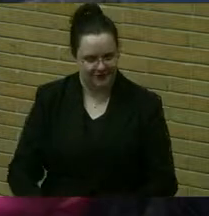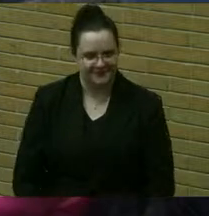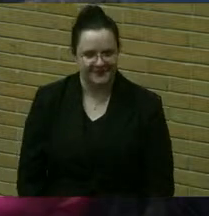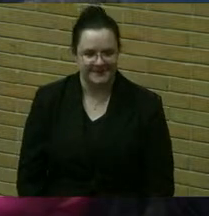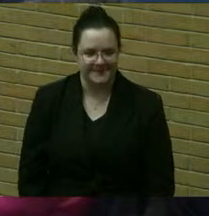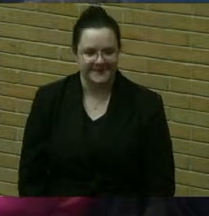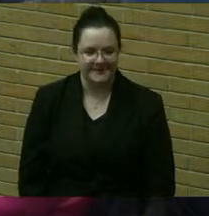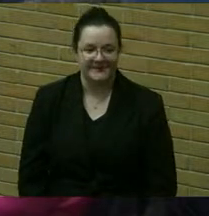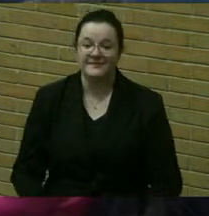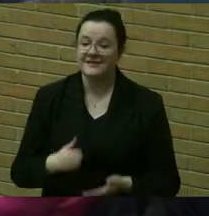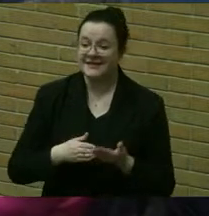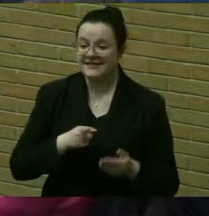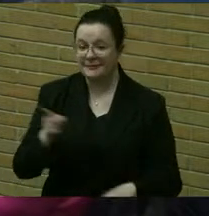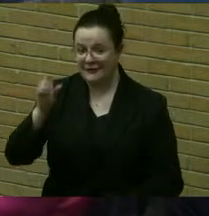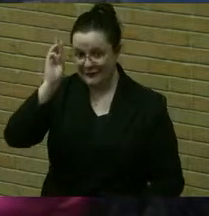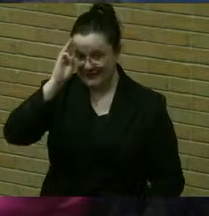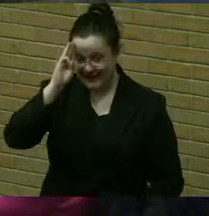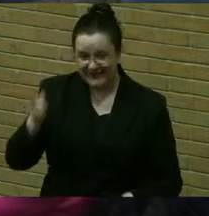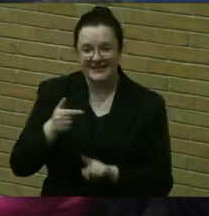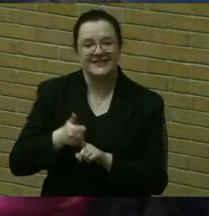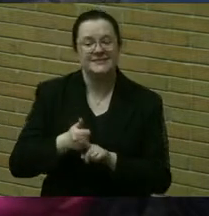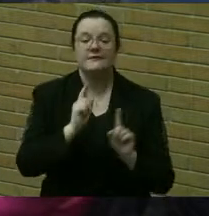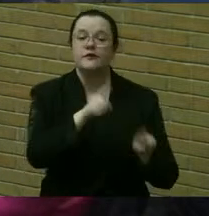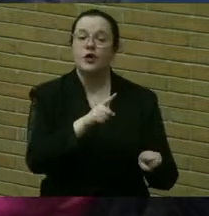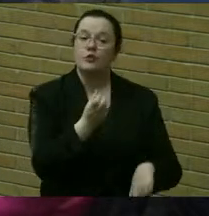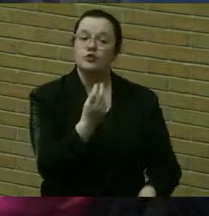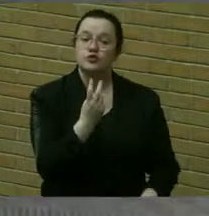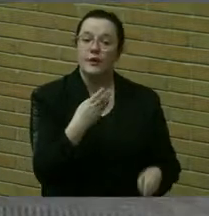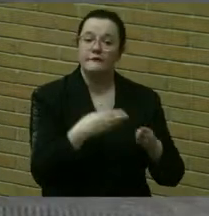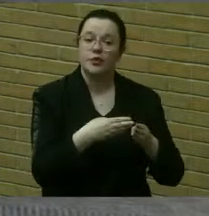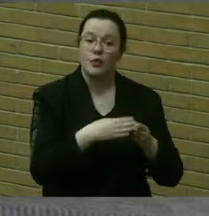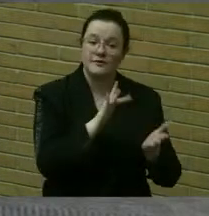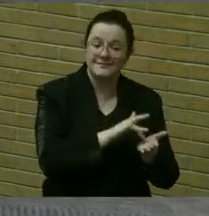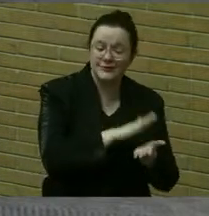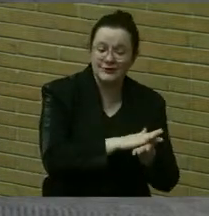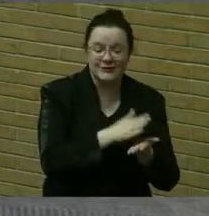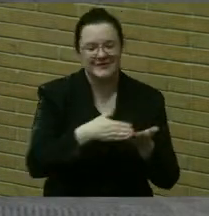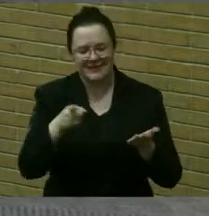go to 12 Corners Middle School and some who go to the high school.